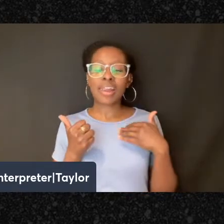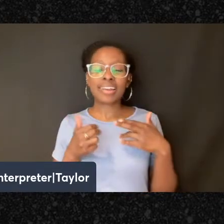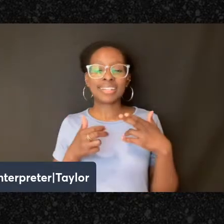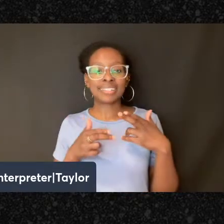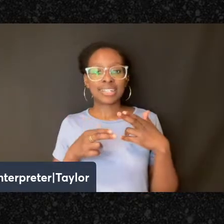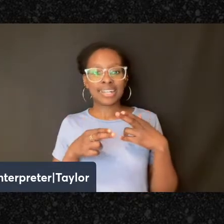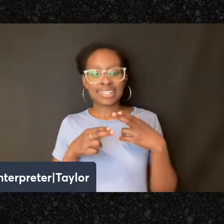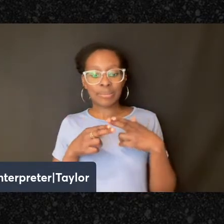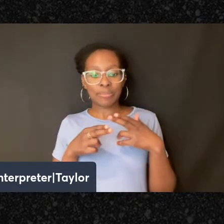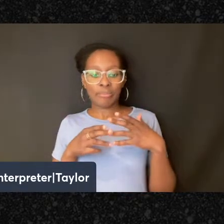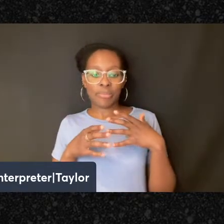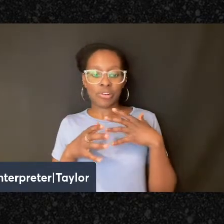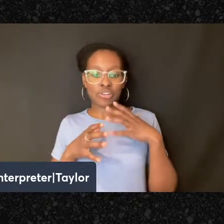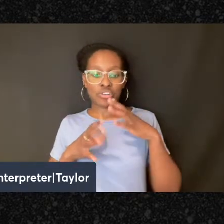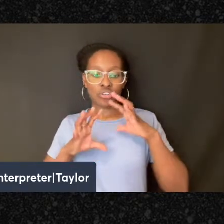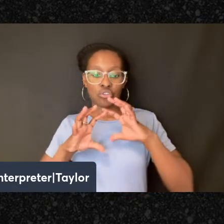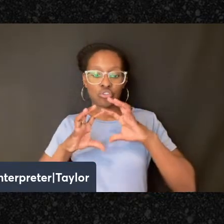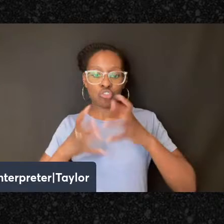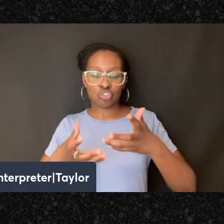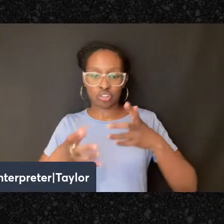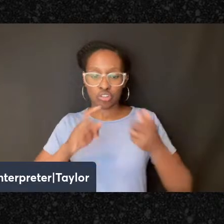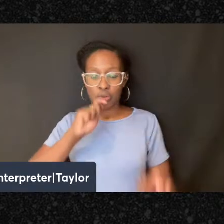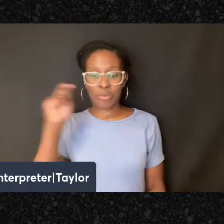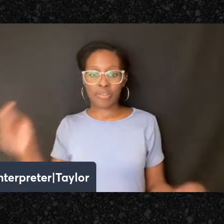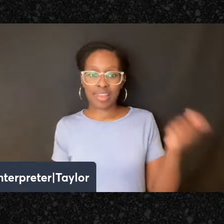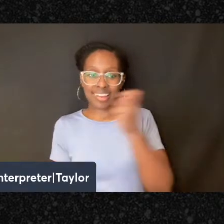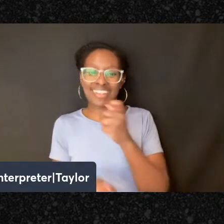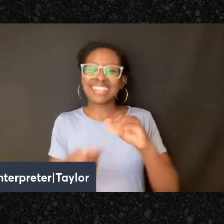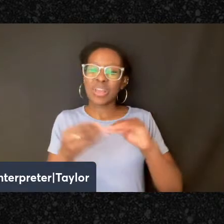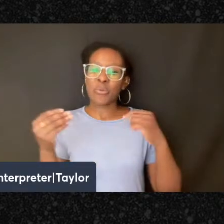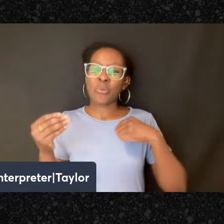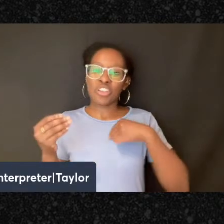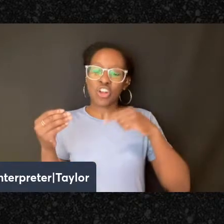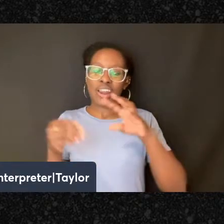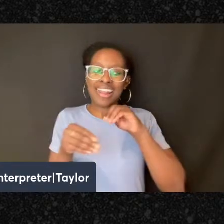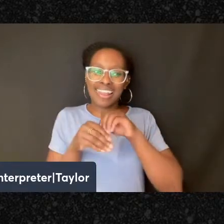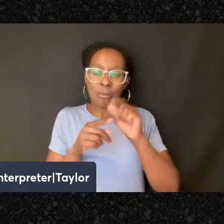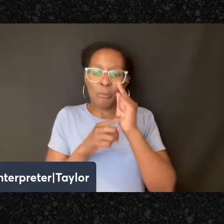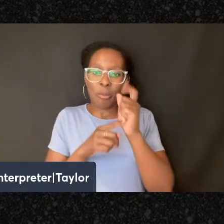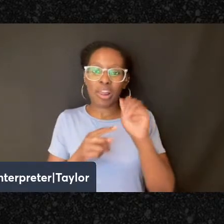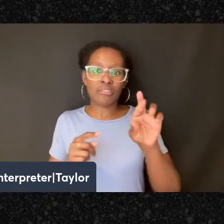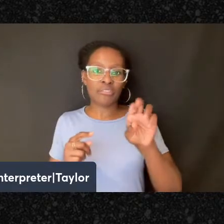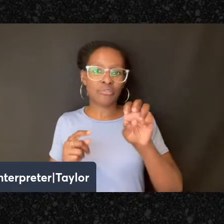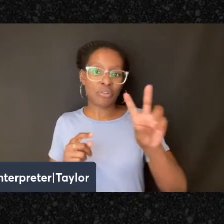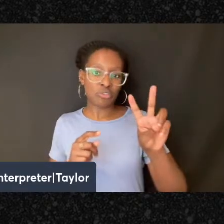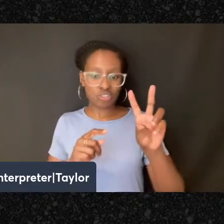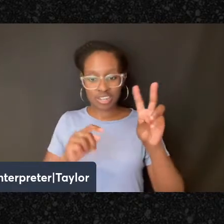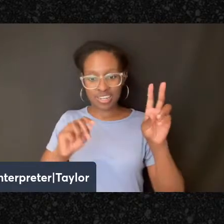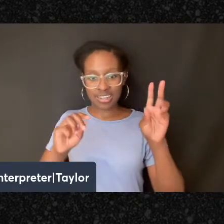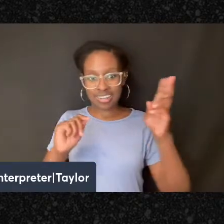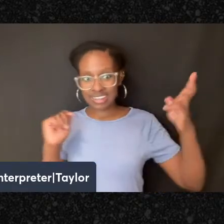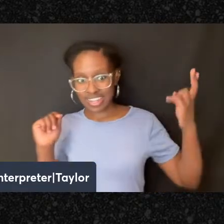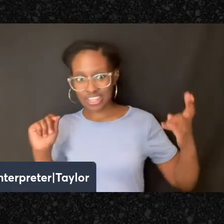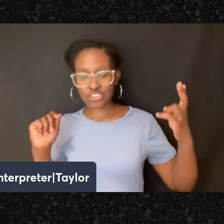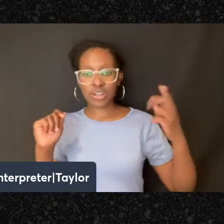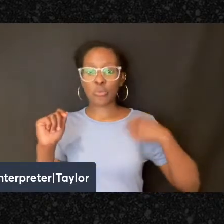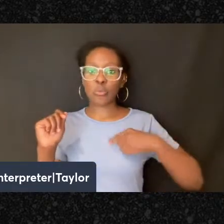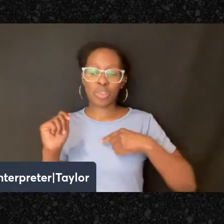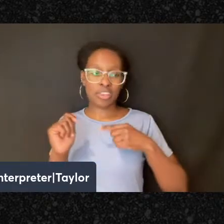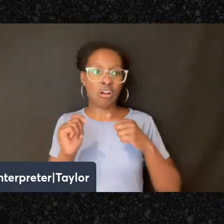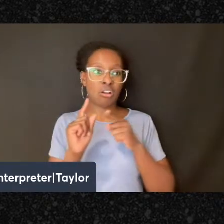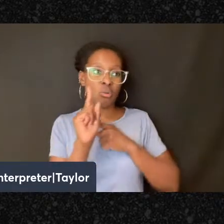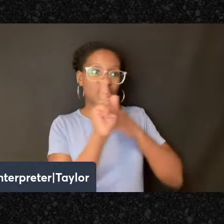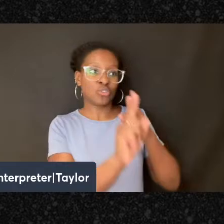the idea that we're in a revolutionary moment in history, everything is getting better, we're moving towards the revolution,